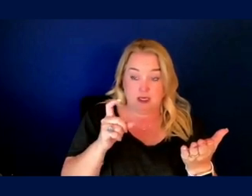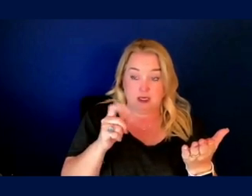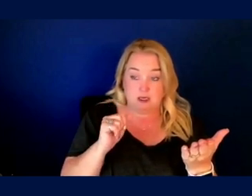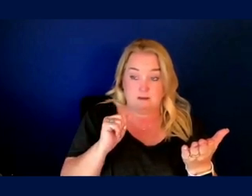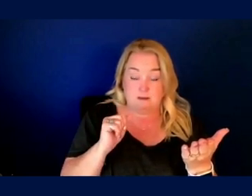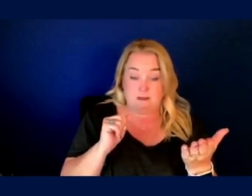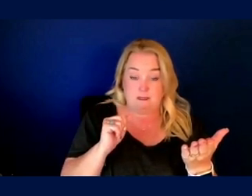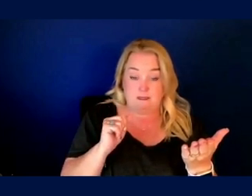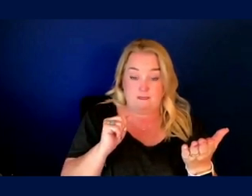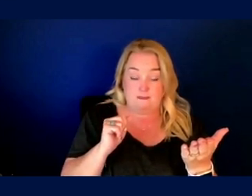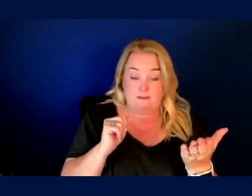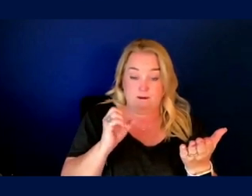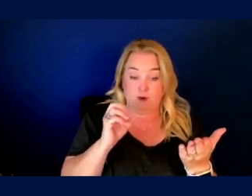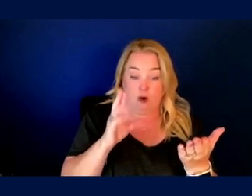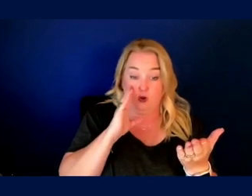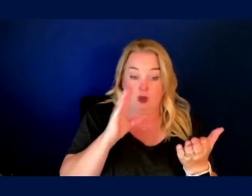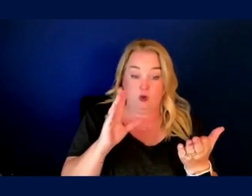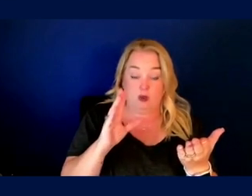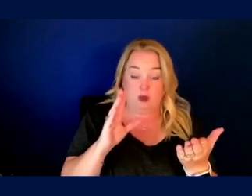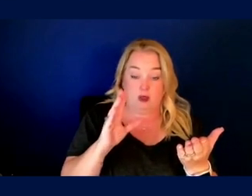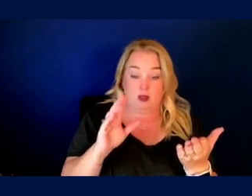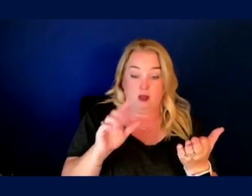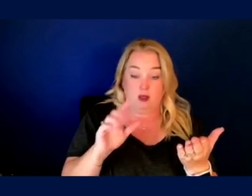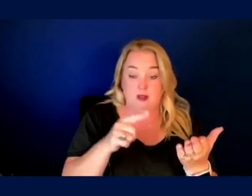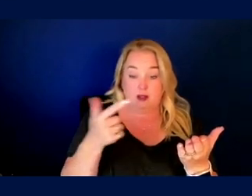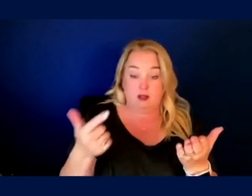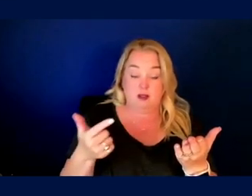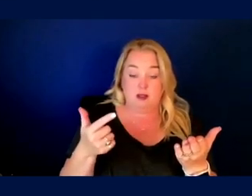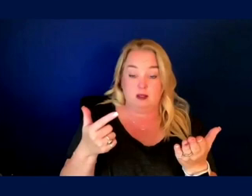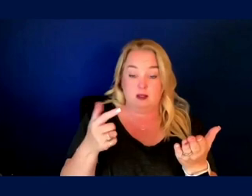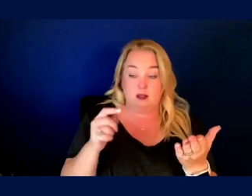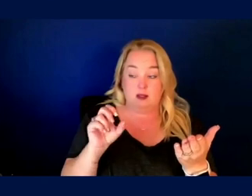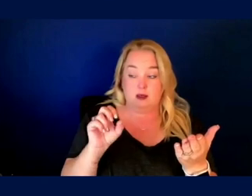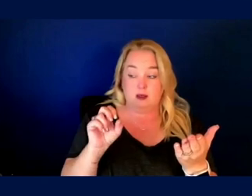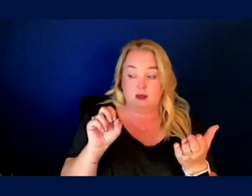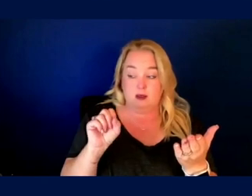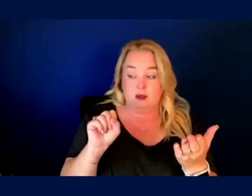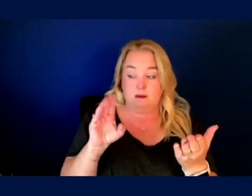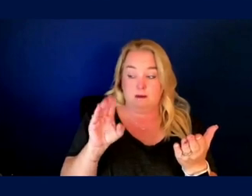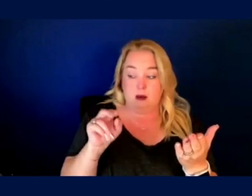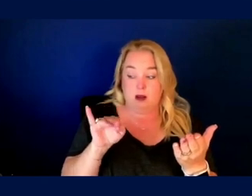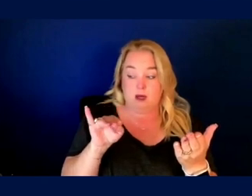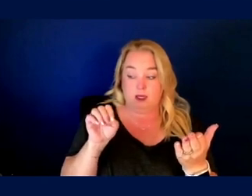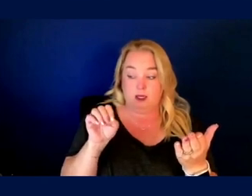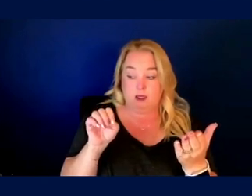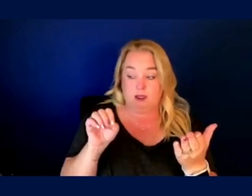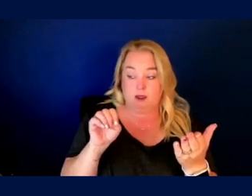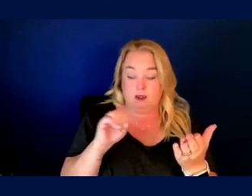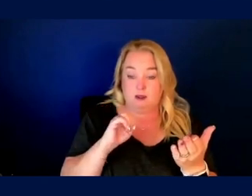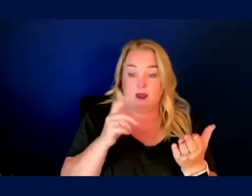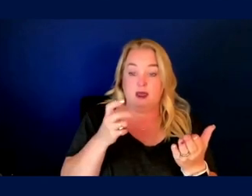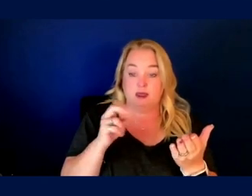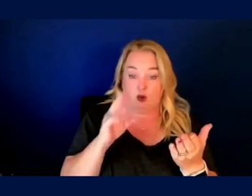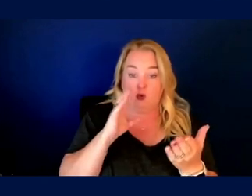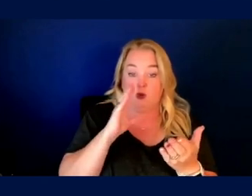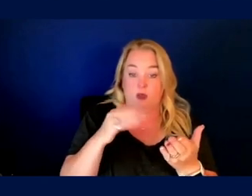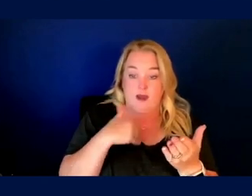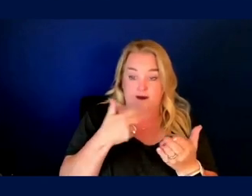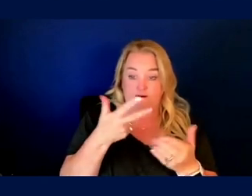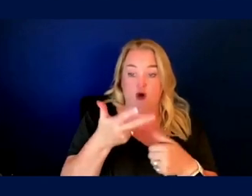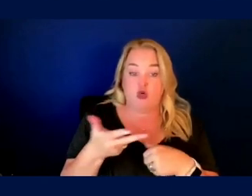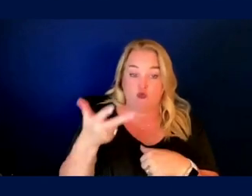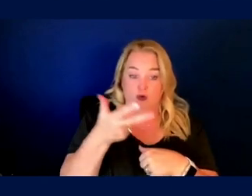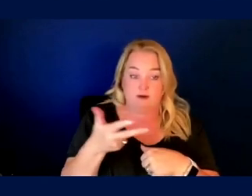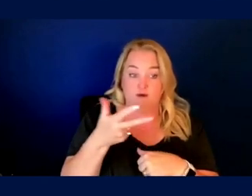that she said now before we go in about 10 minutes or so, we'll go to all three speakers talking together?